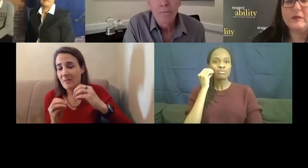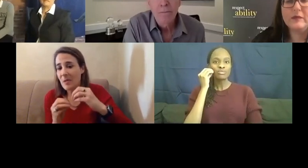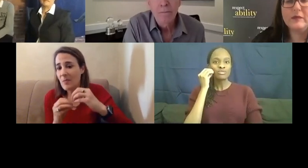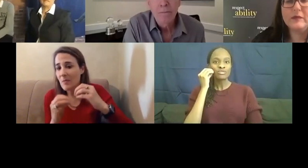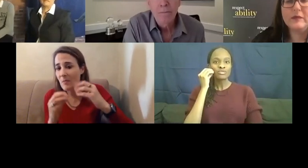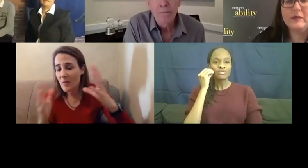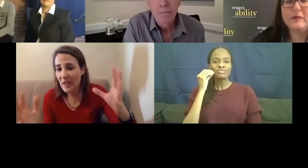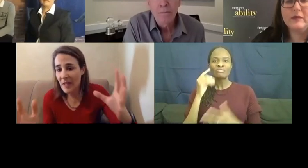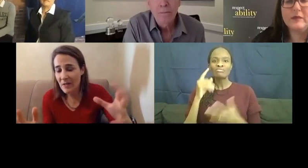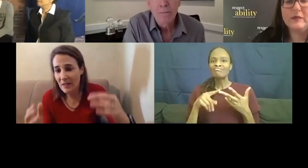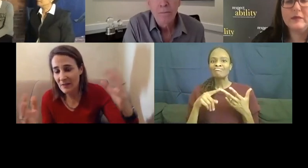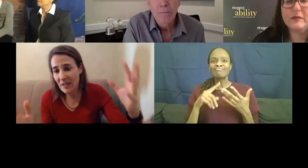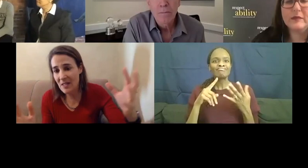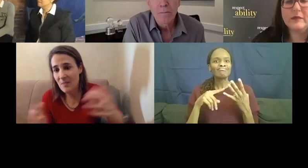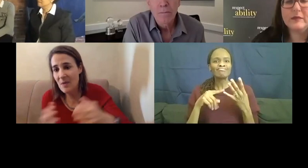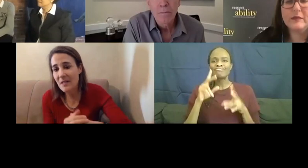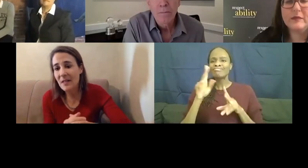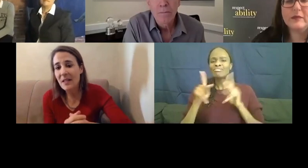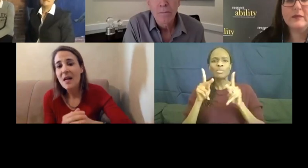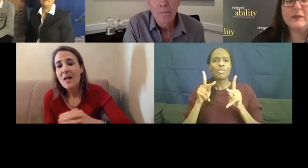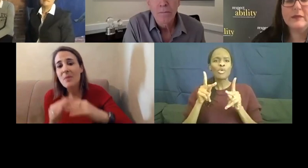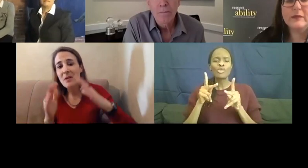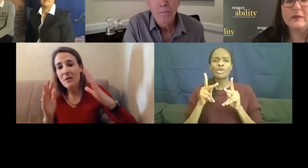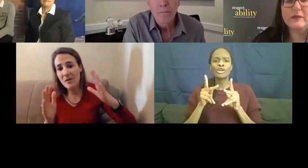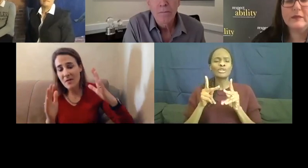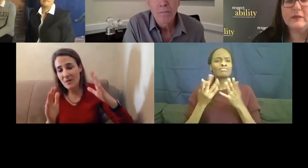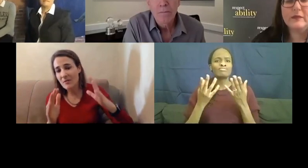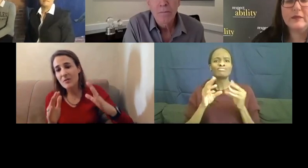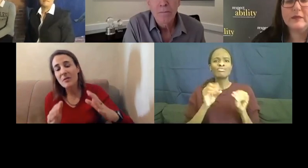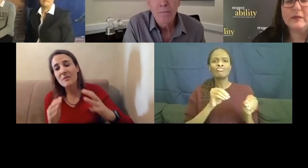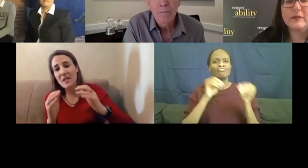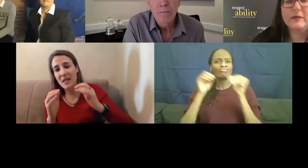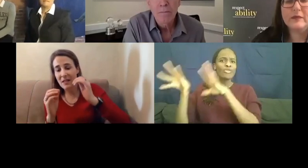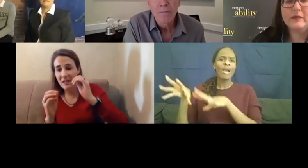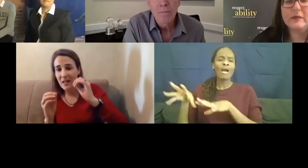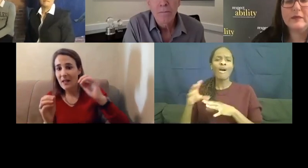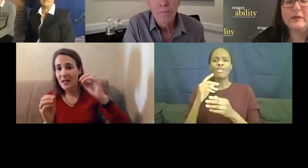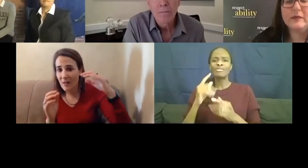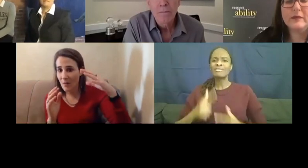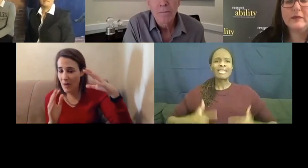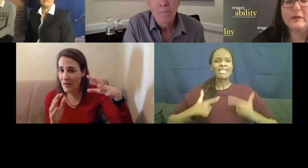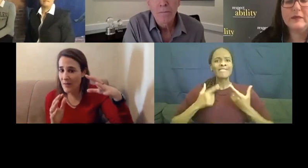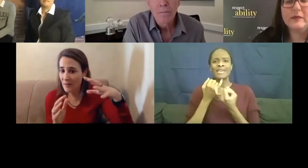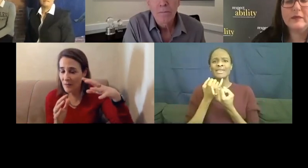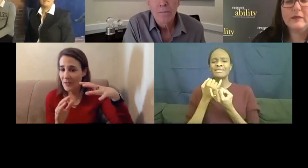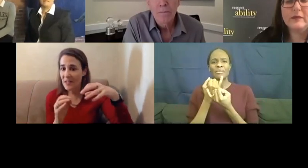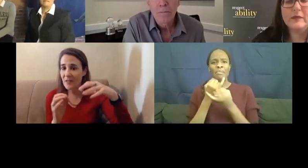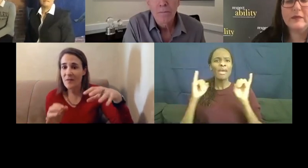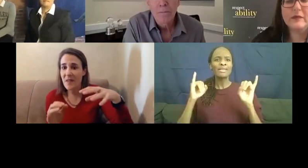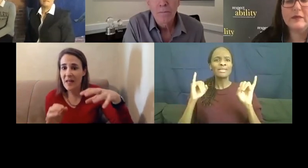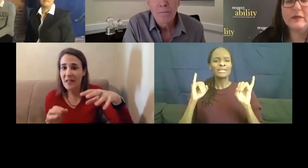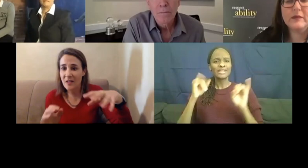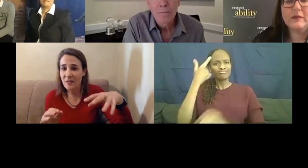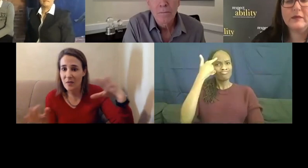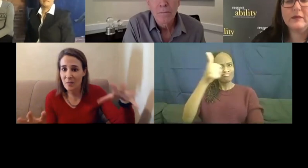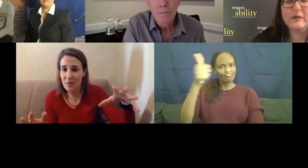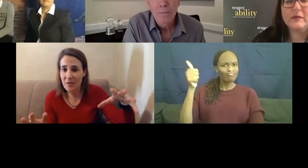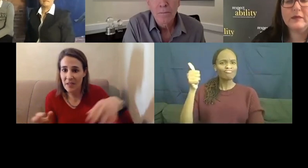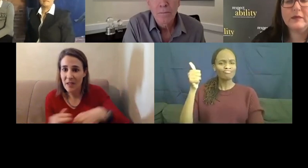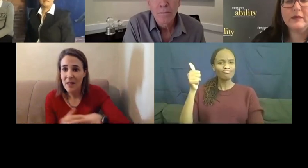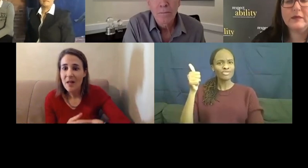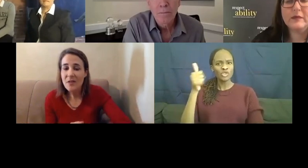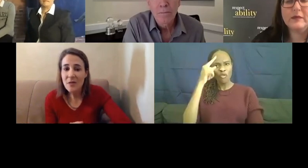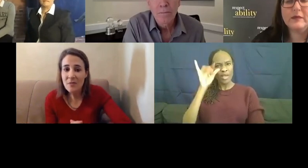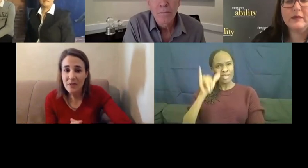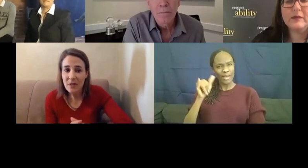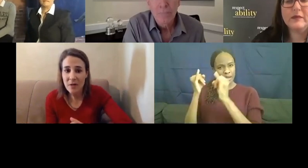people moving out and living independently, but on their own terms and in the way that it looks like for that individual person.